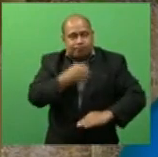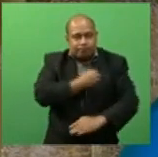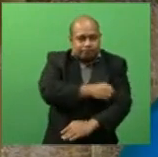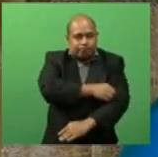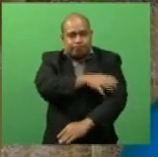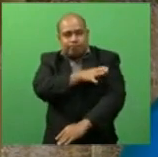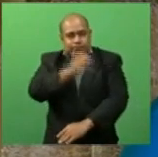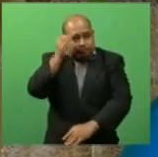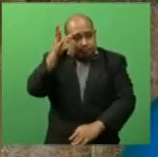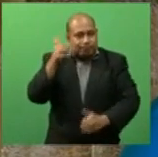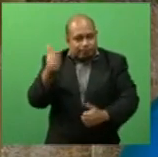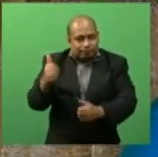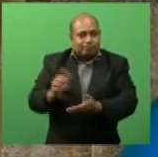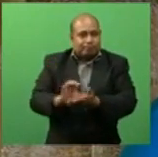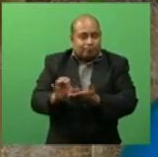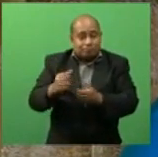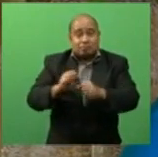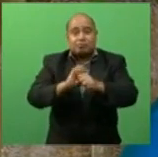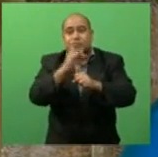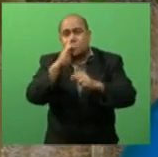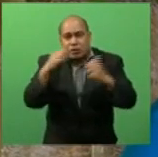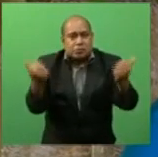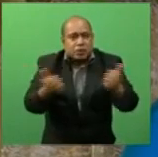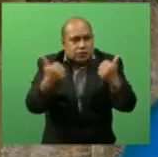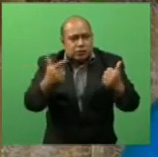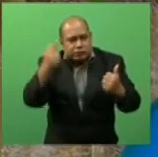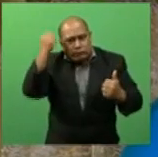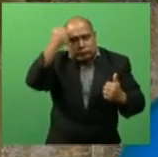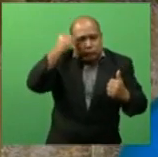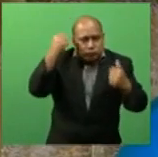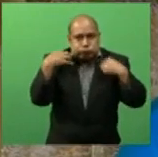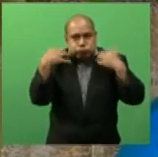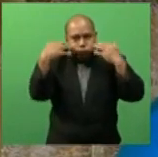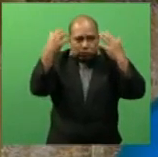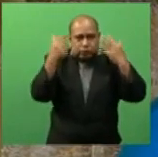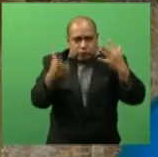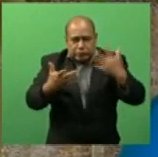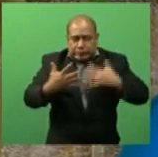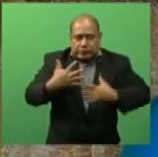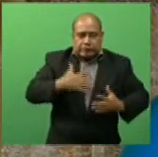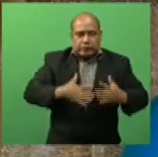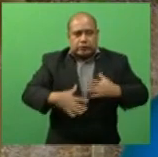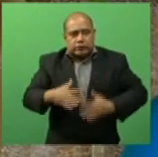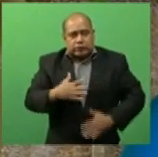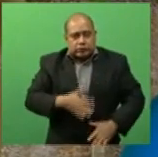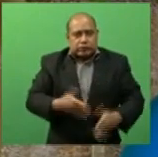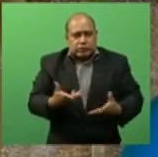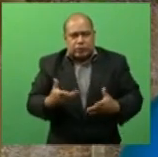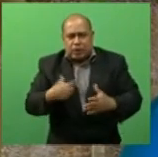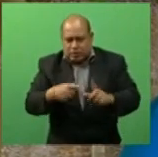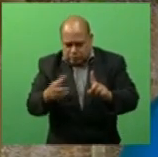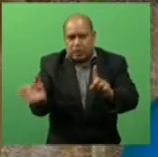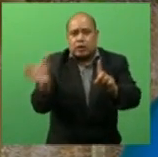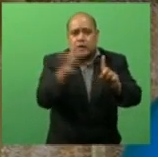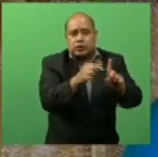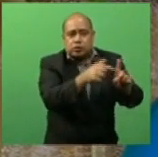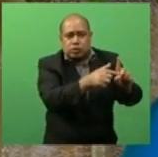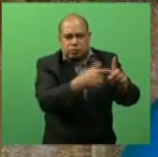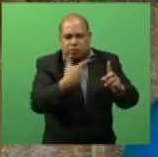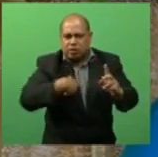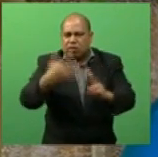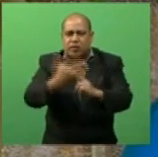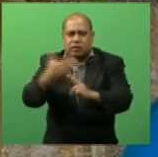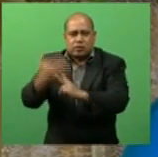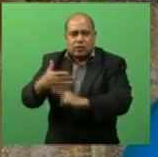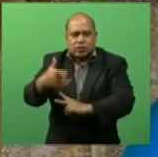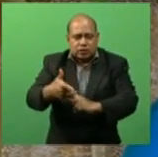facing anxiety mental health struggles because they were placed in isolation and in Fiji we have a culture of